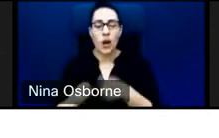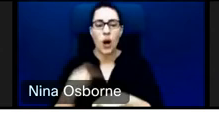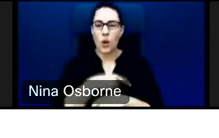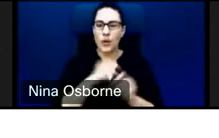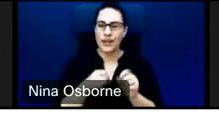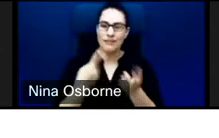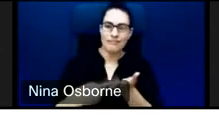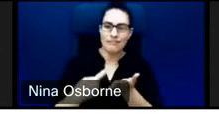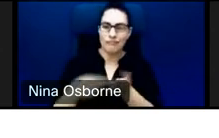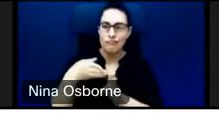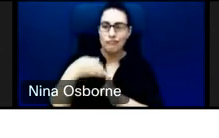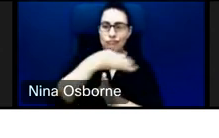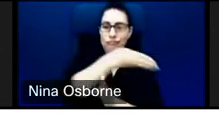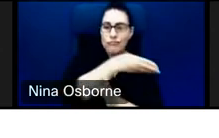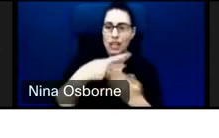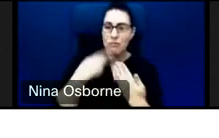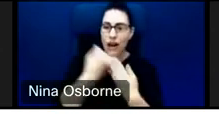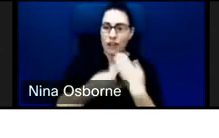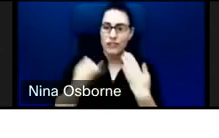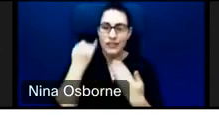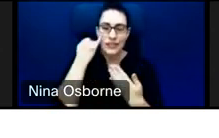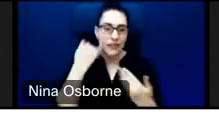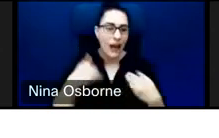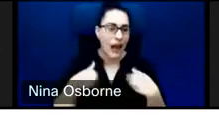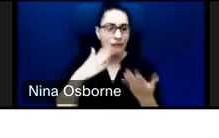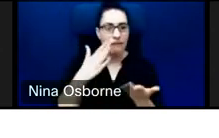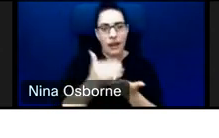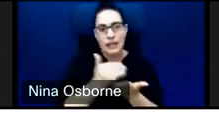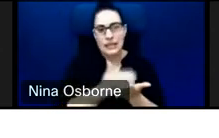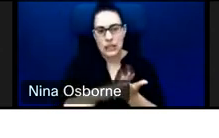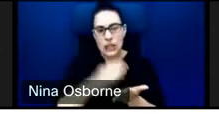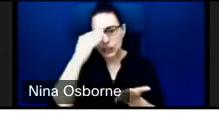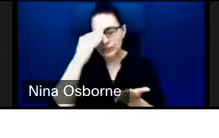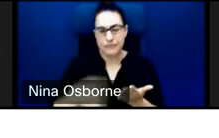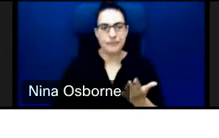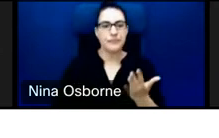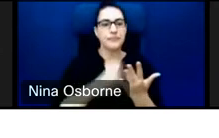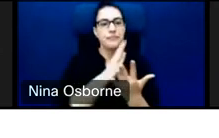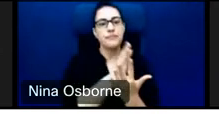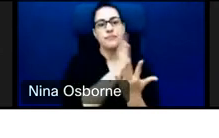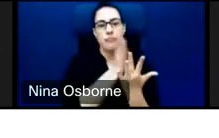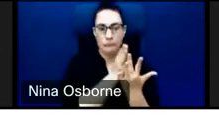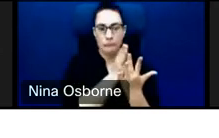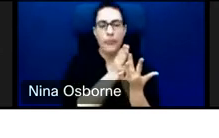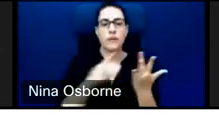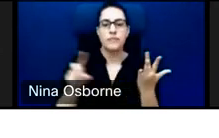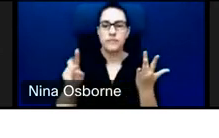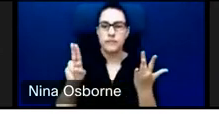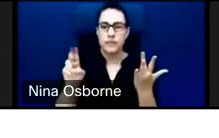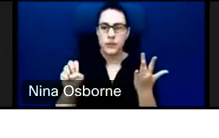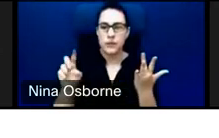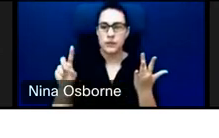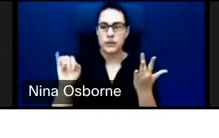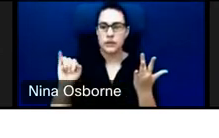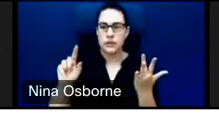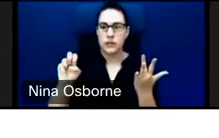are similar. And then during stage three is during our due diligence phase. And this is where we would ask